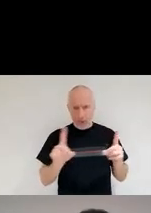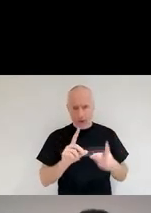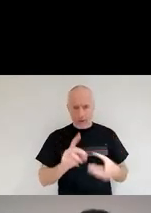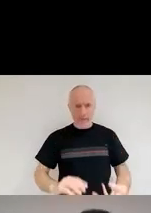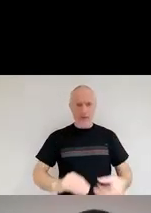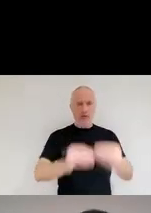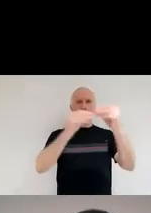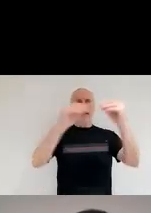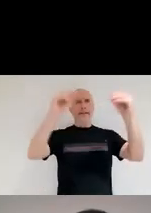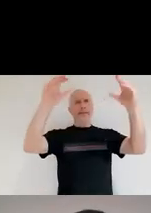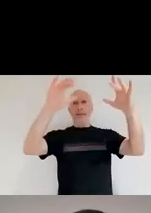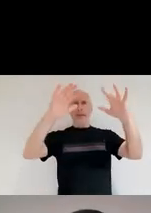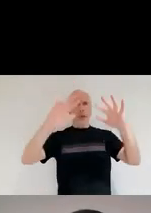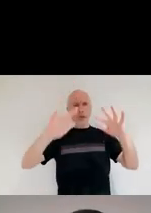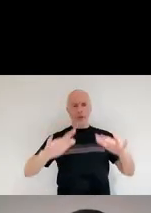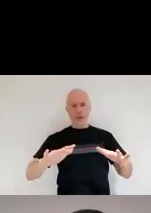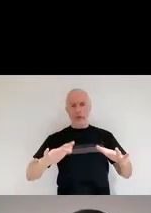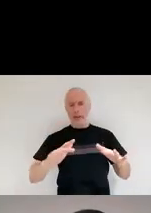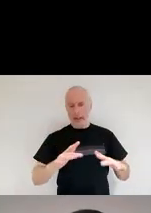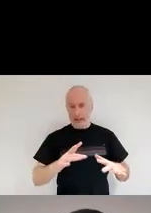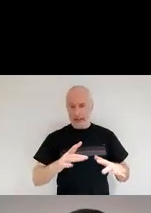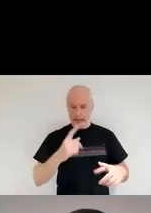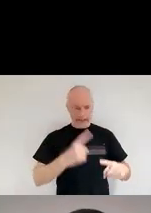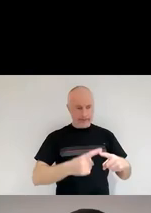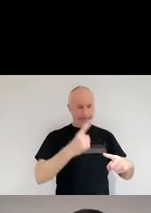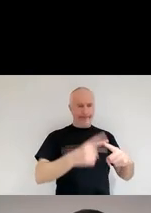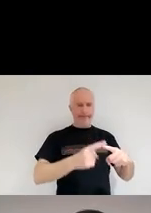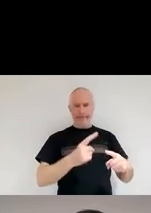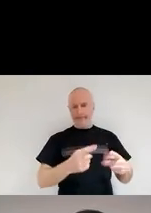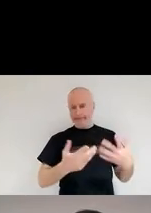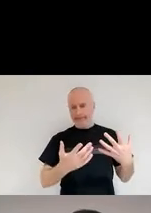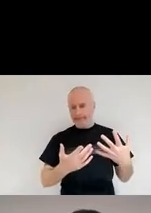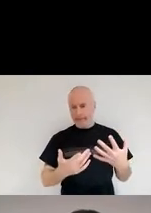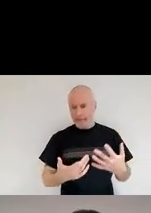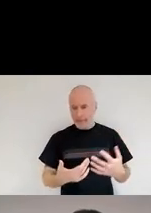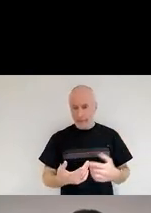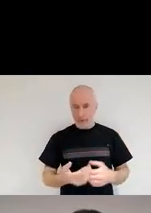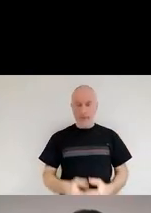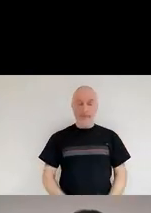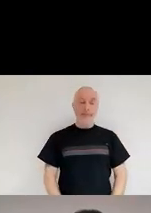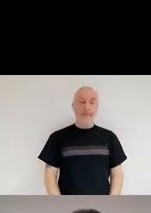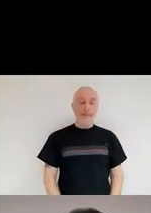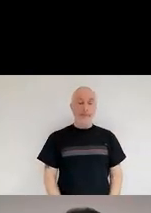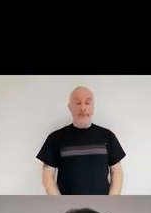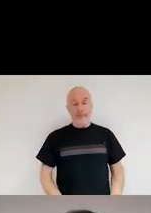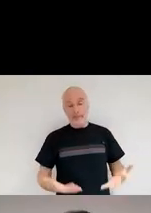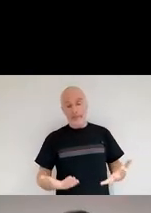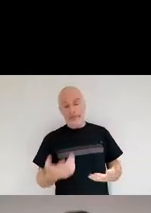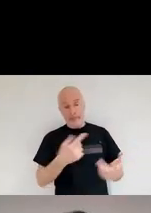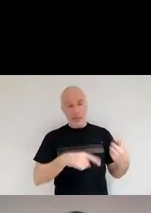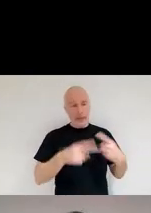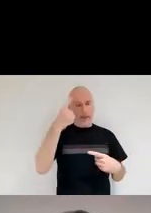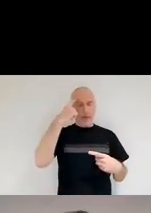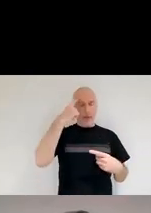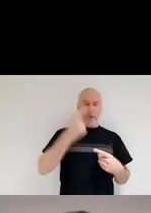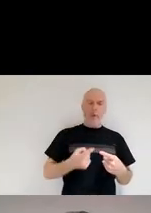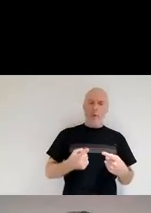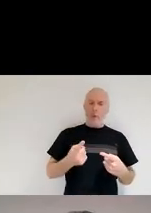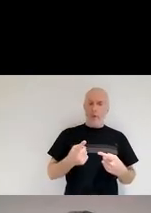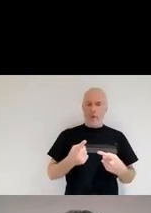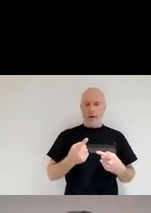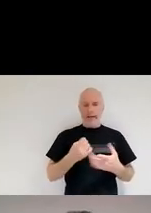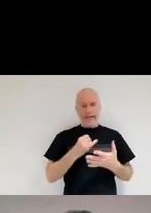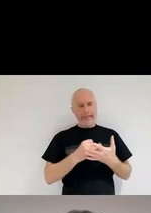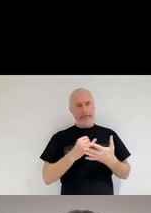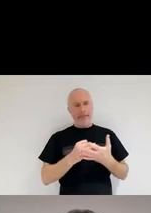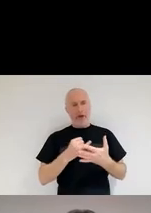We even tried to say, well, what if we got things slightly wrong? What if we could have a lot of things evolving to